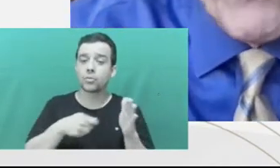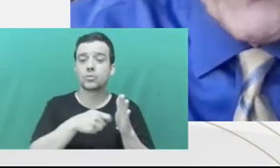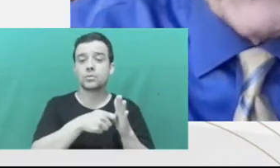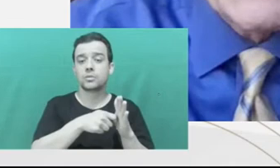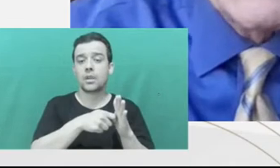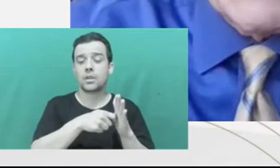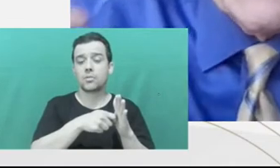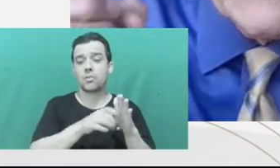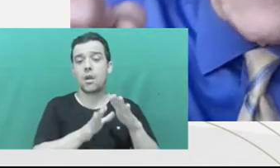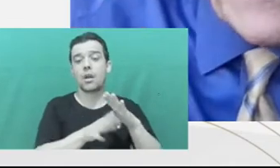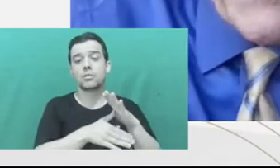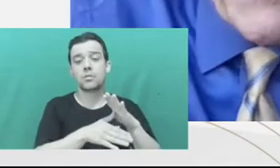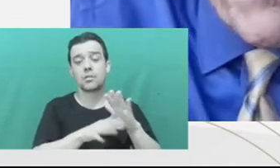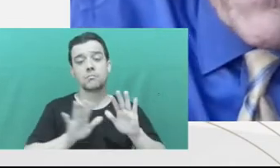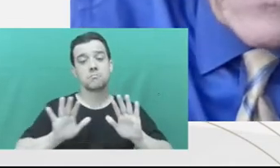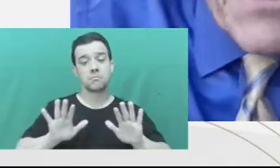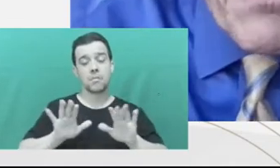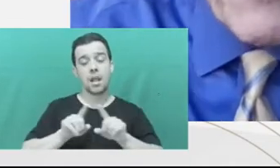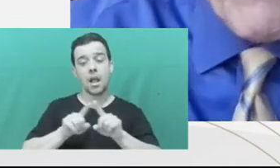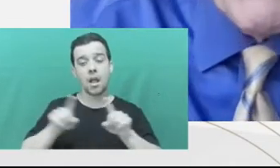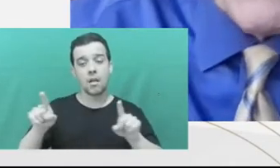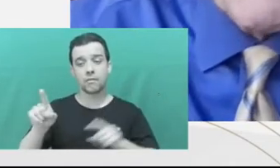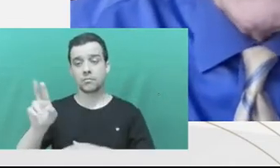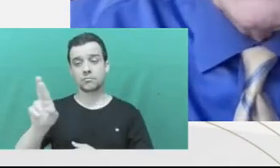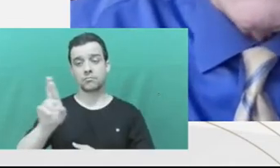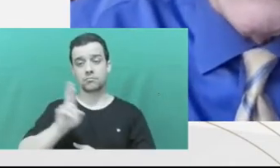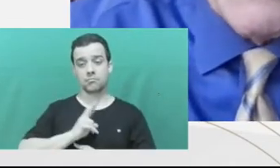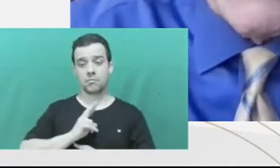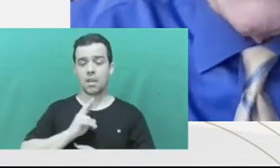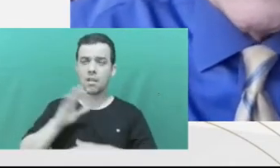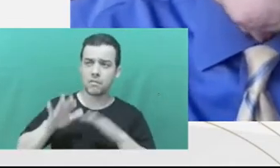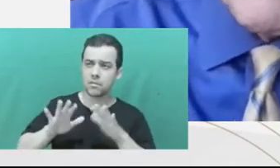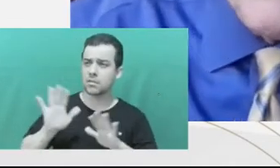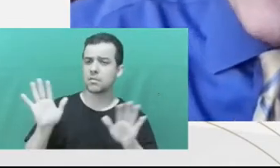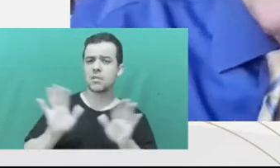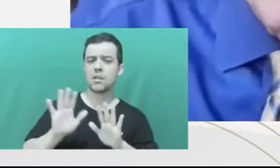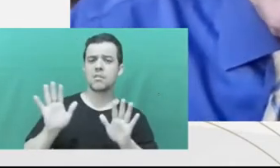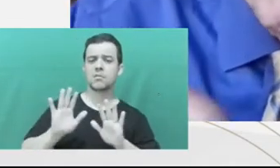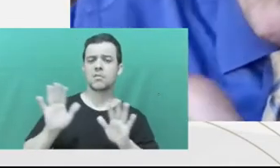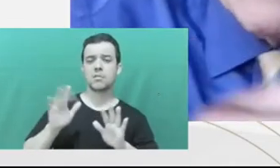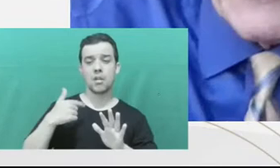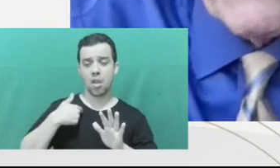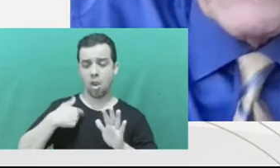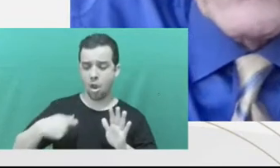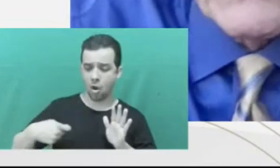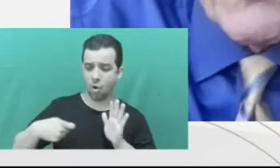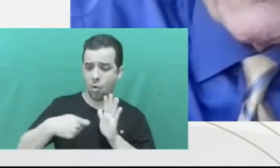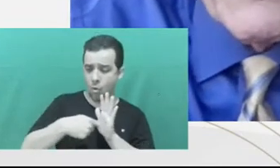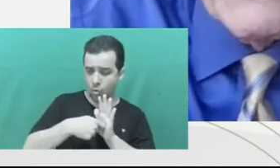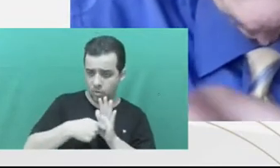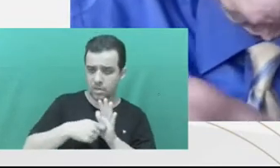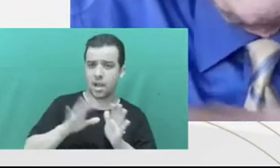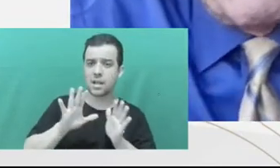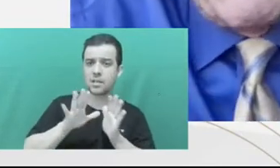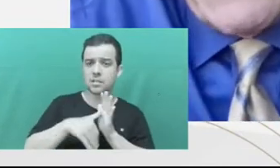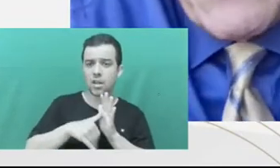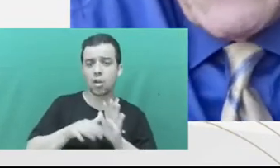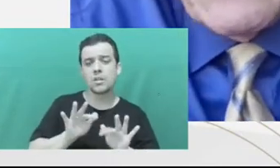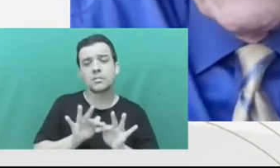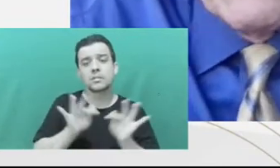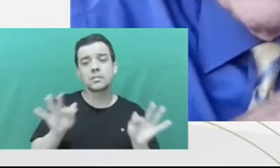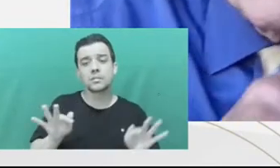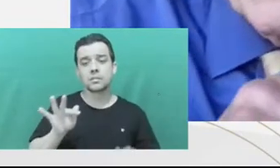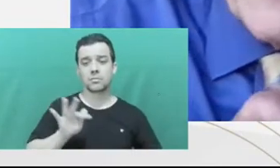threatening force, and taking something from their person. A simple theft could be walking out of the store with